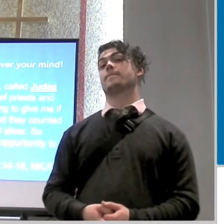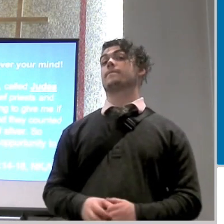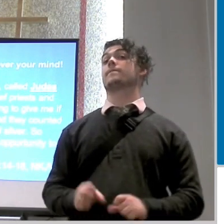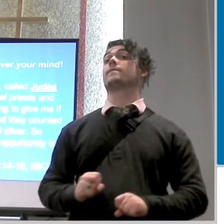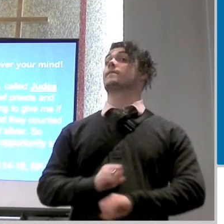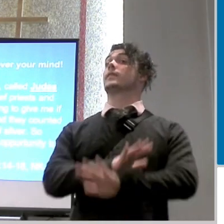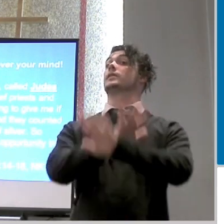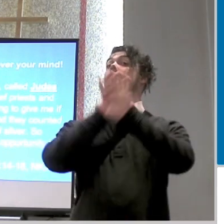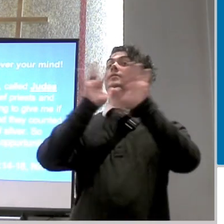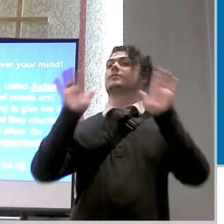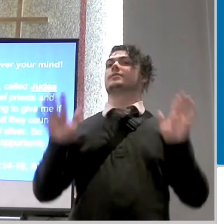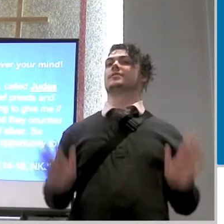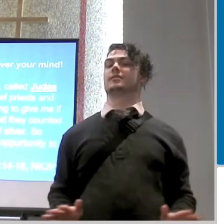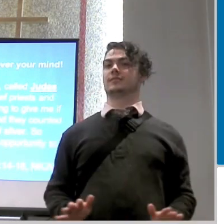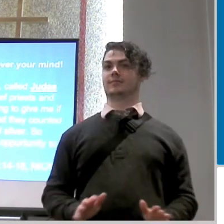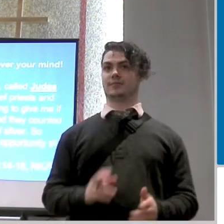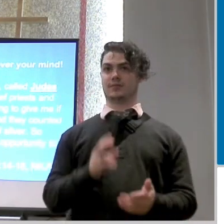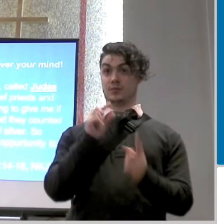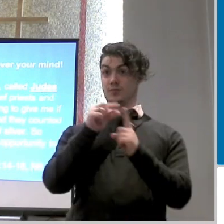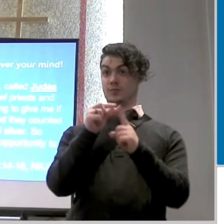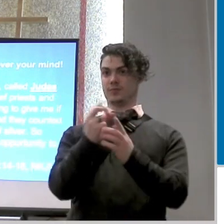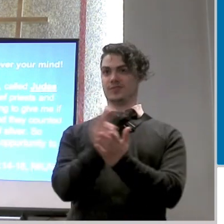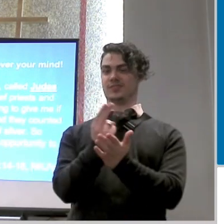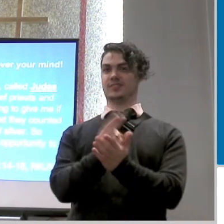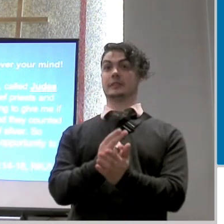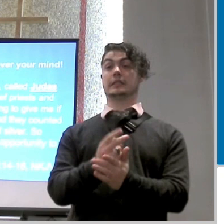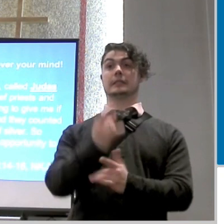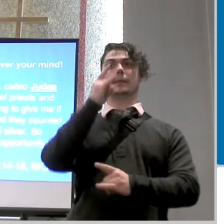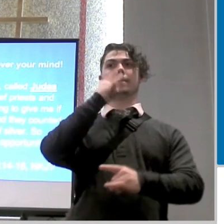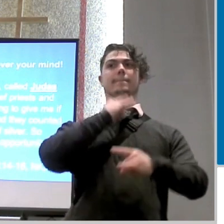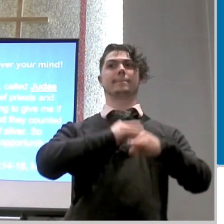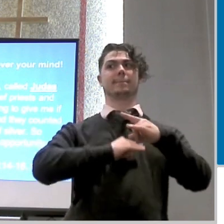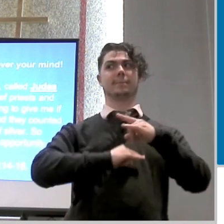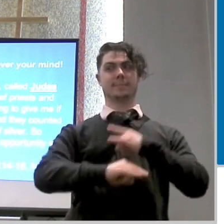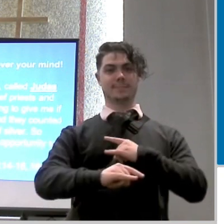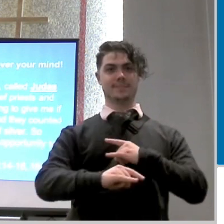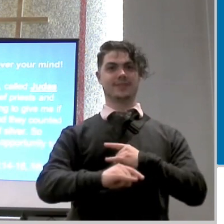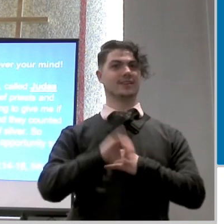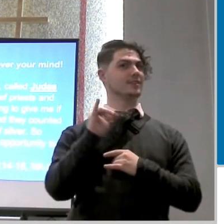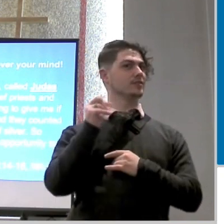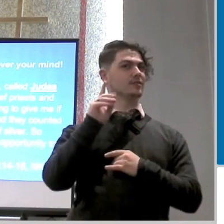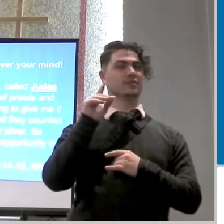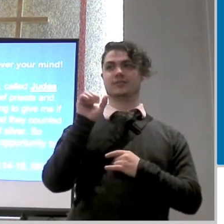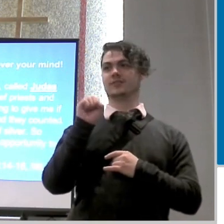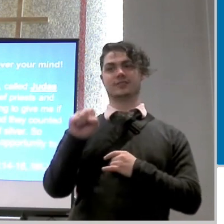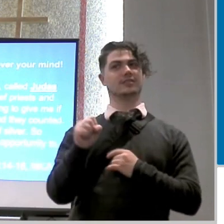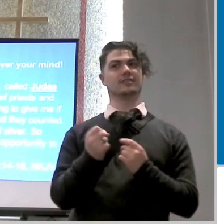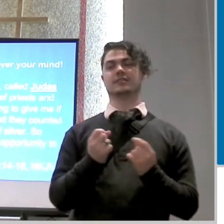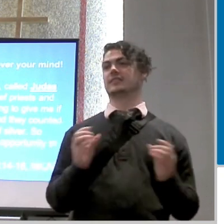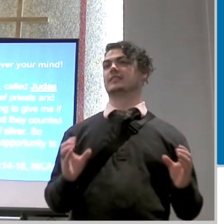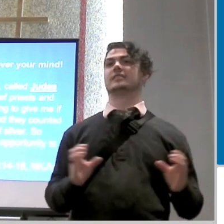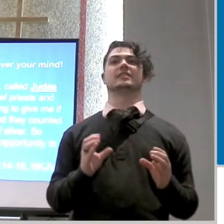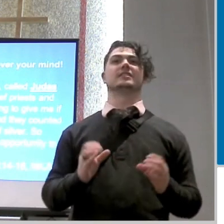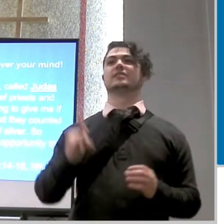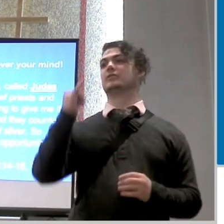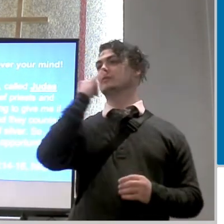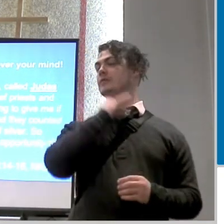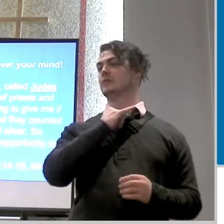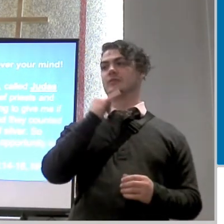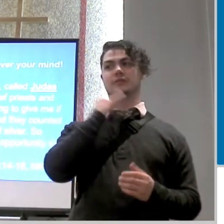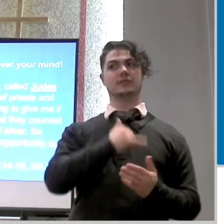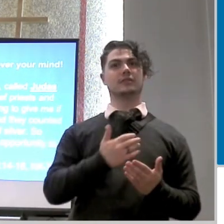used betray right that what judas is doing is not right it's not right from a biblical account